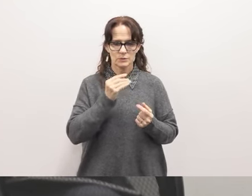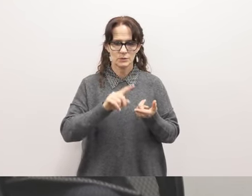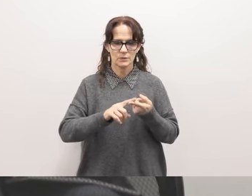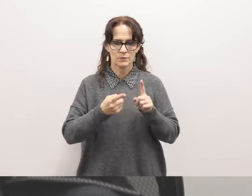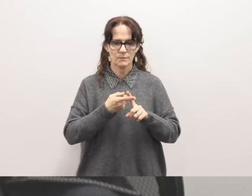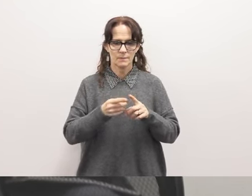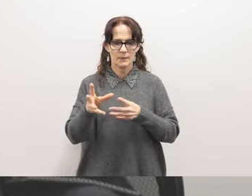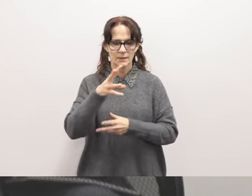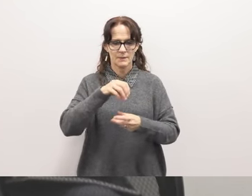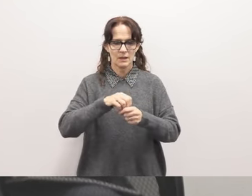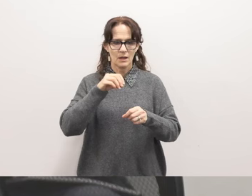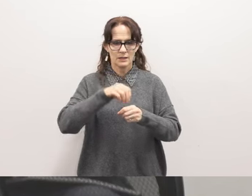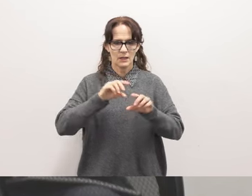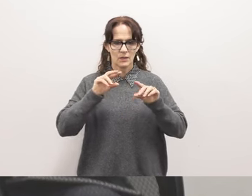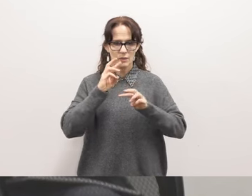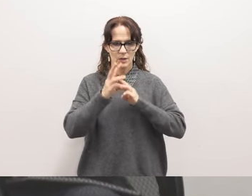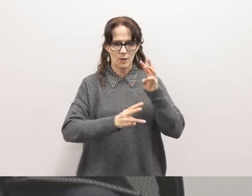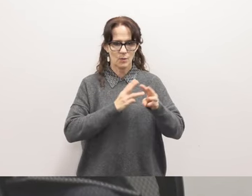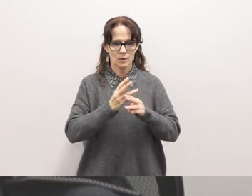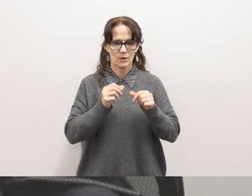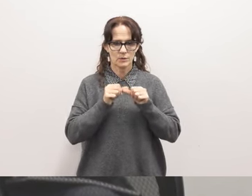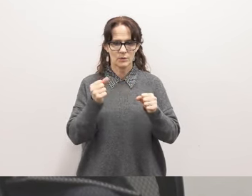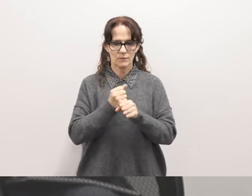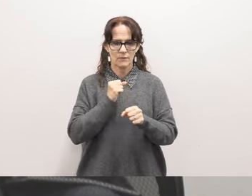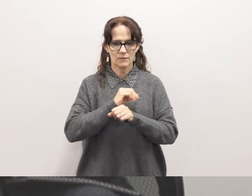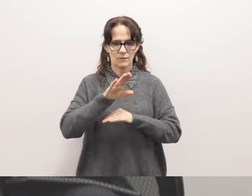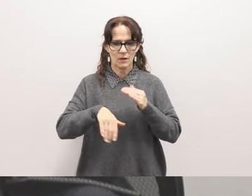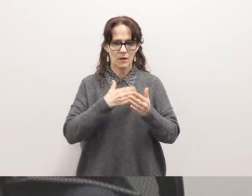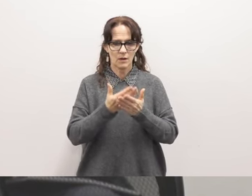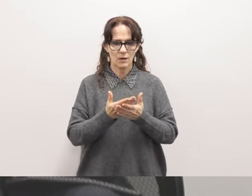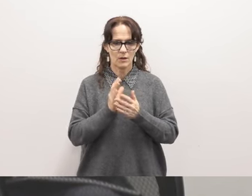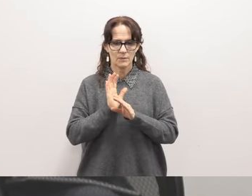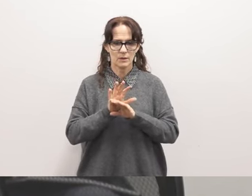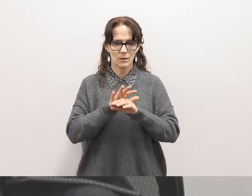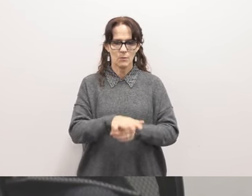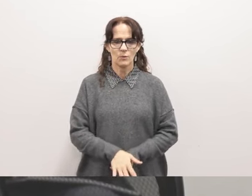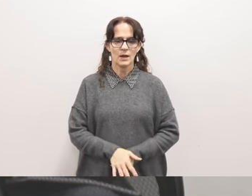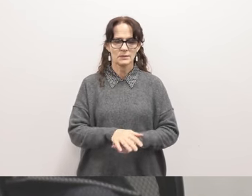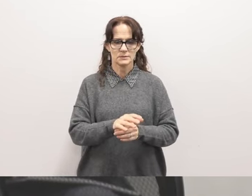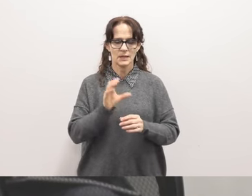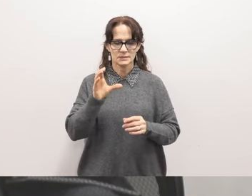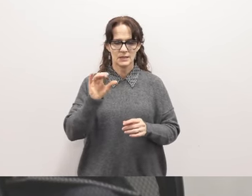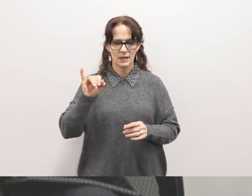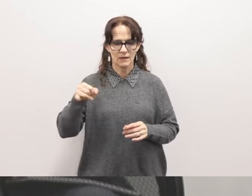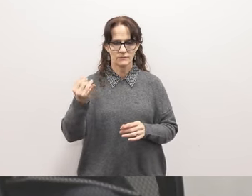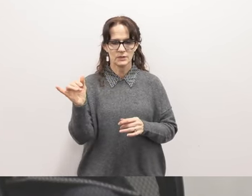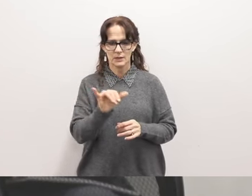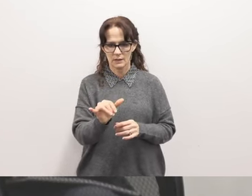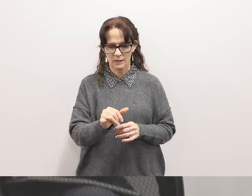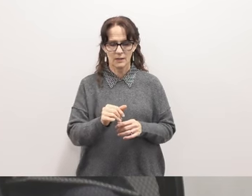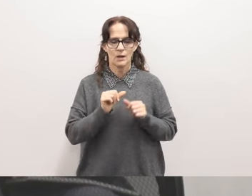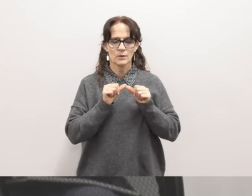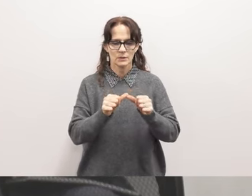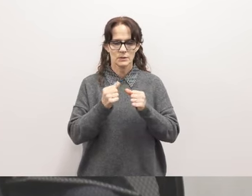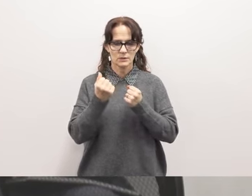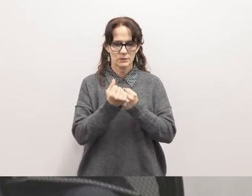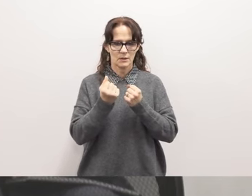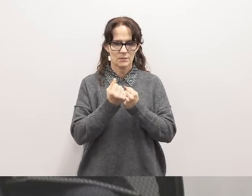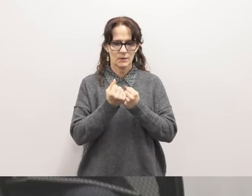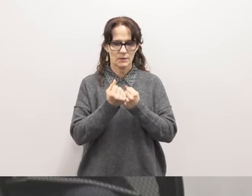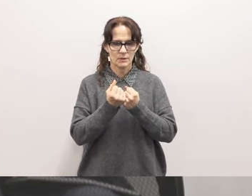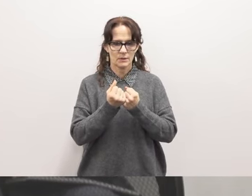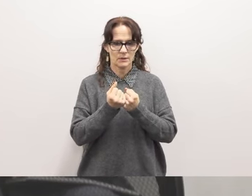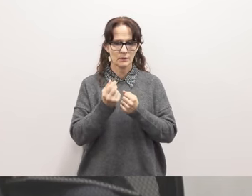belonging in the world. I will continue fighting for all those who are being oppressed, and so will CFJ, and we will continue to support a